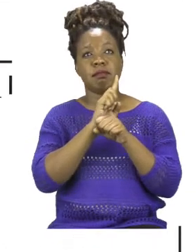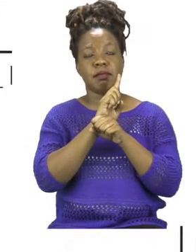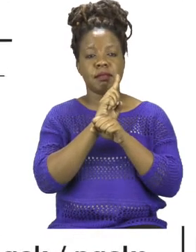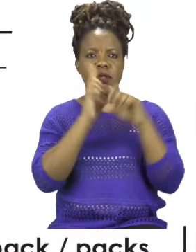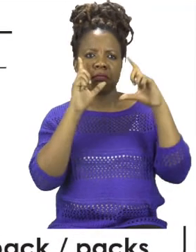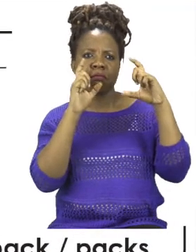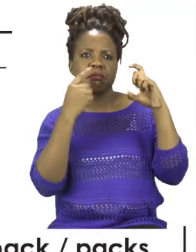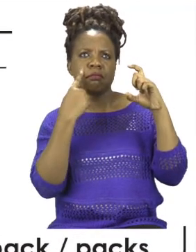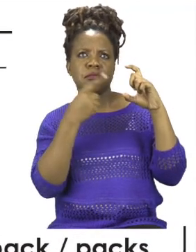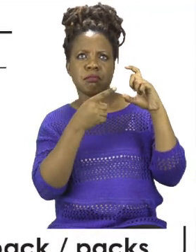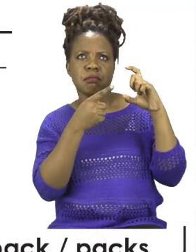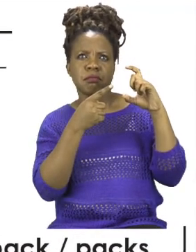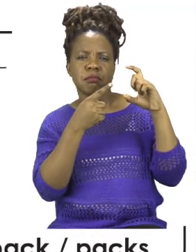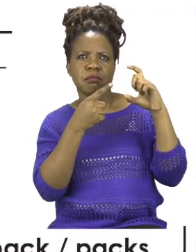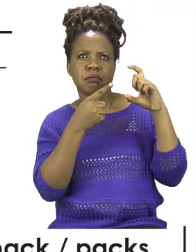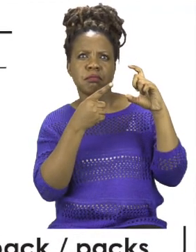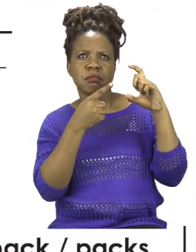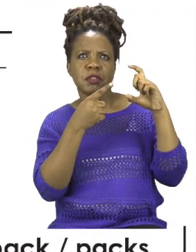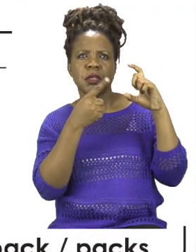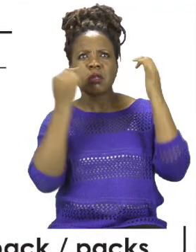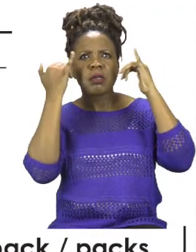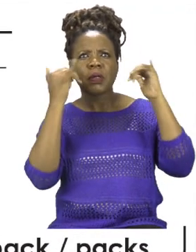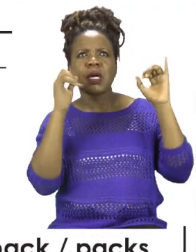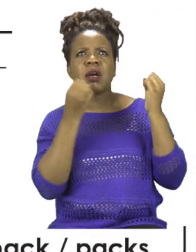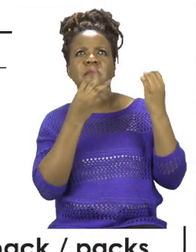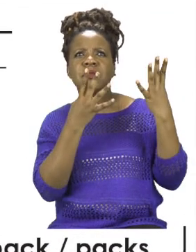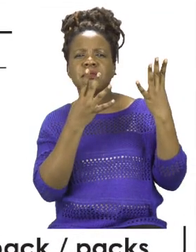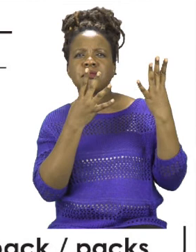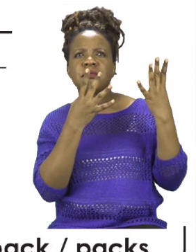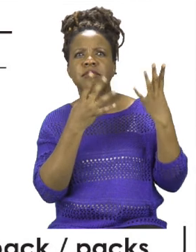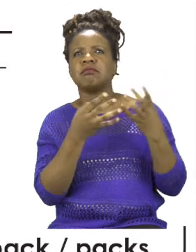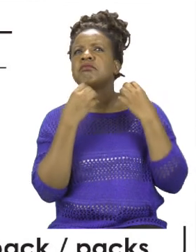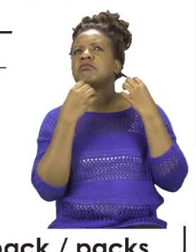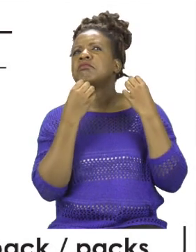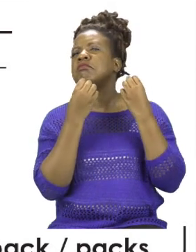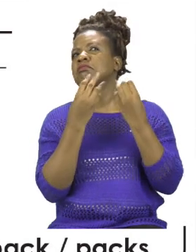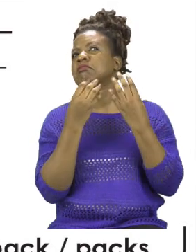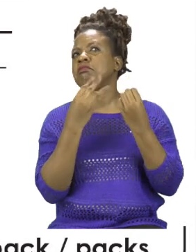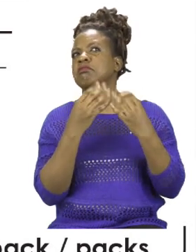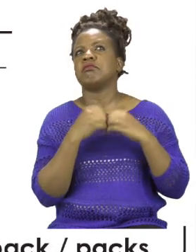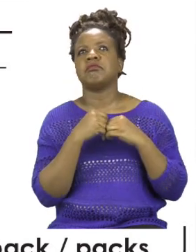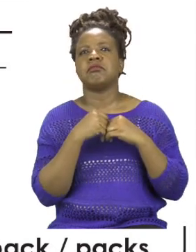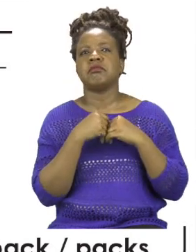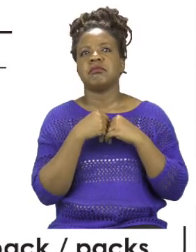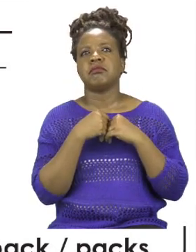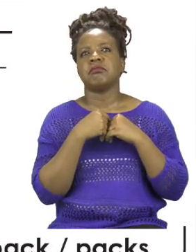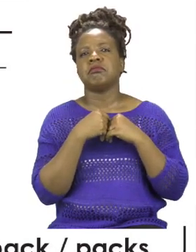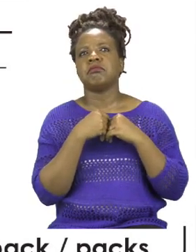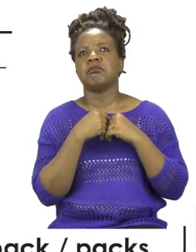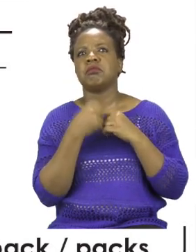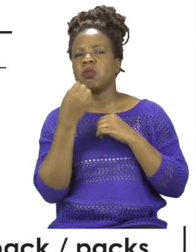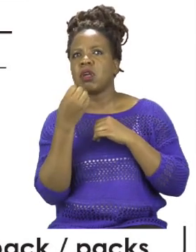correct form of verb that matches the subject. So we have our options. It's either we